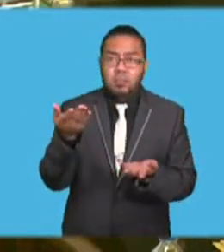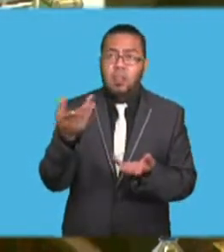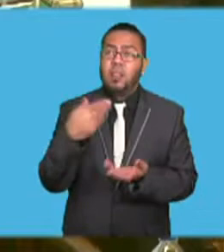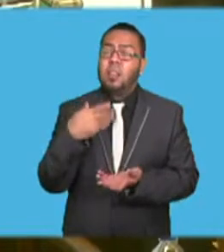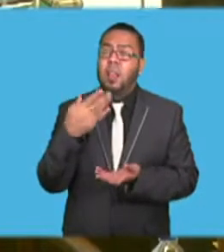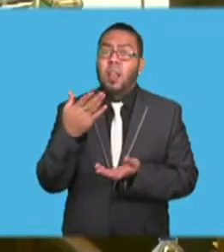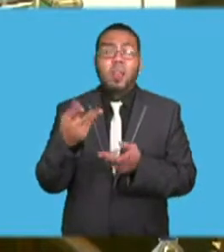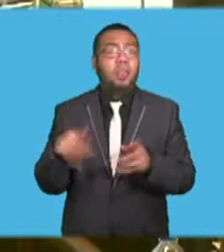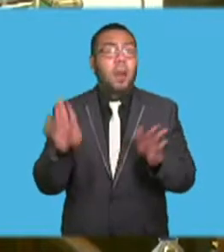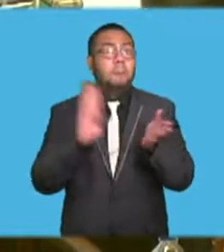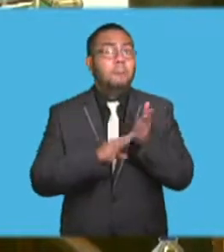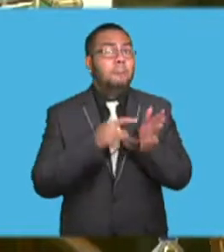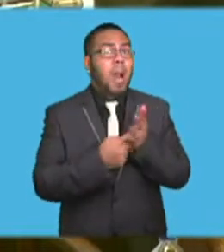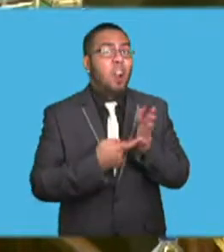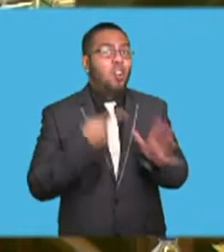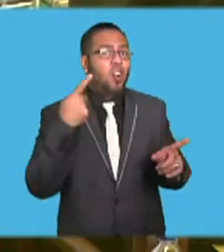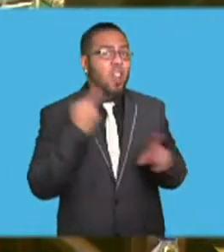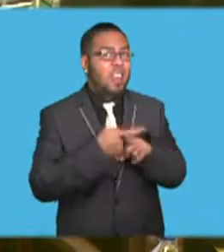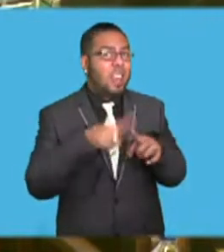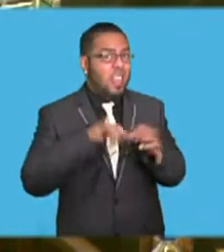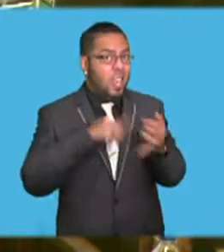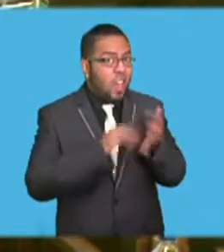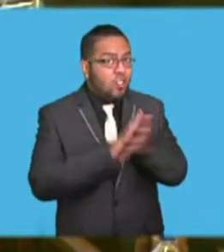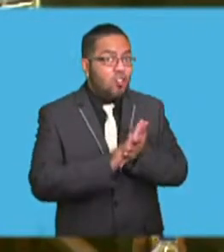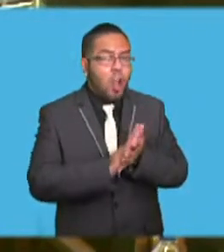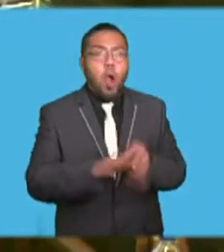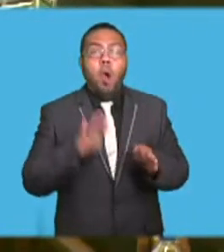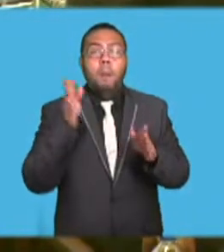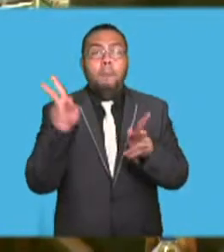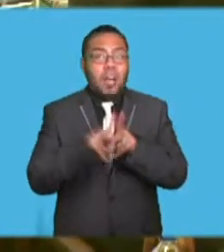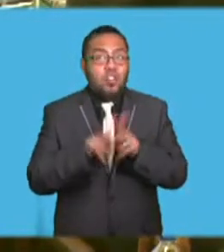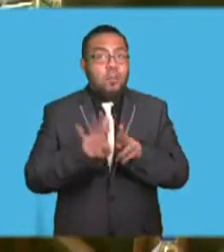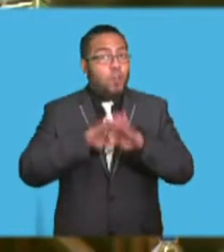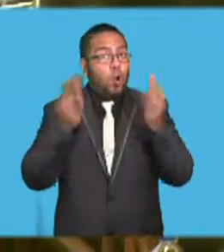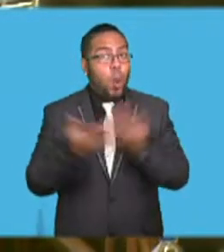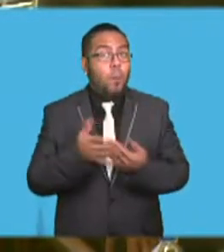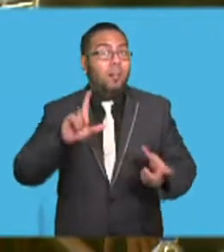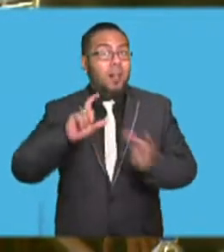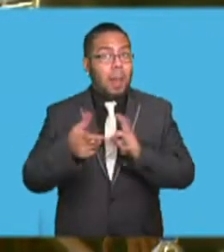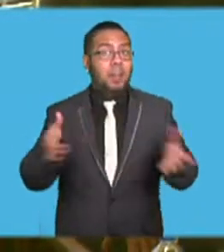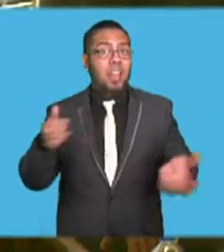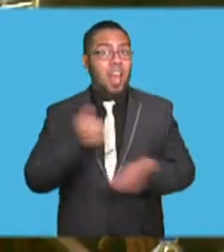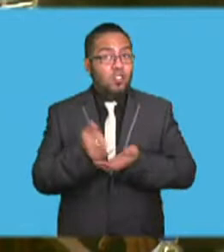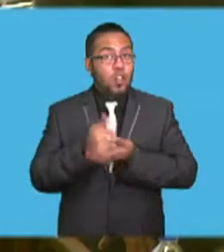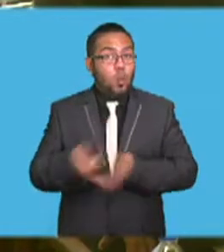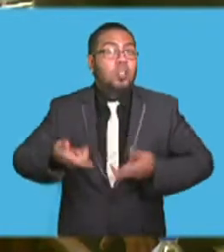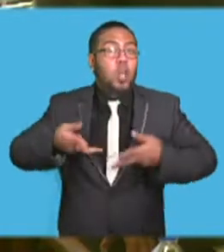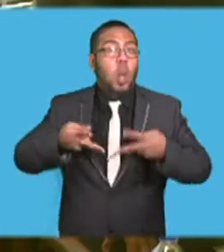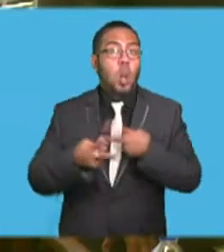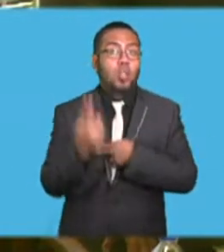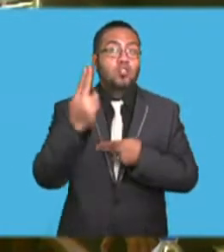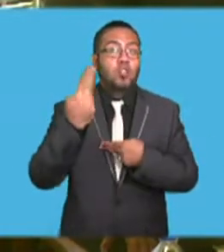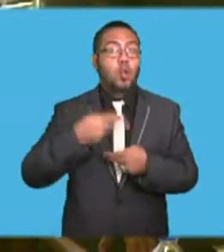Marrakech Partnership for Global Climate Action, Madam Speaker, was launched in 2016, during the